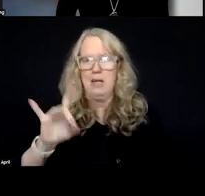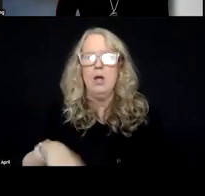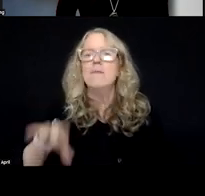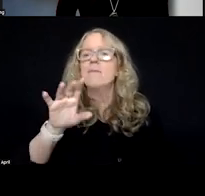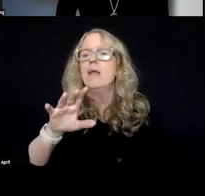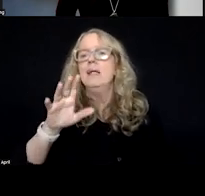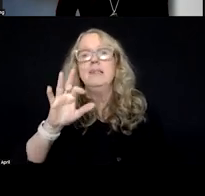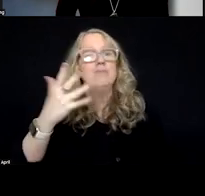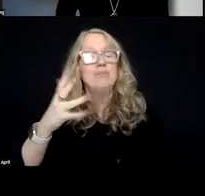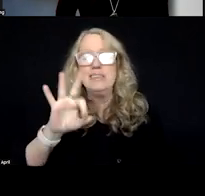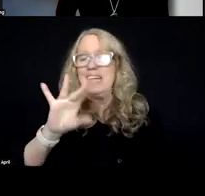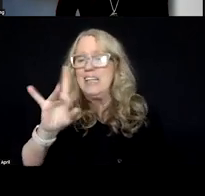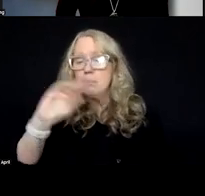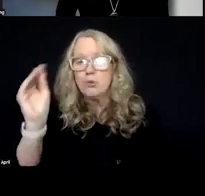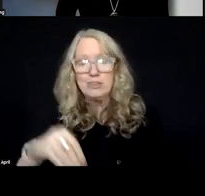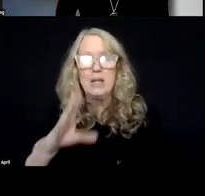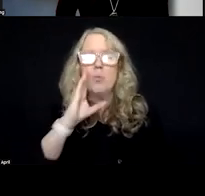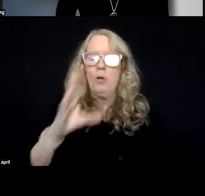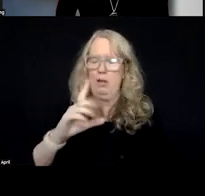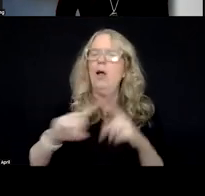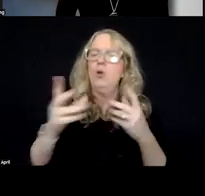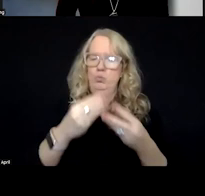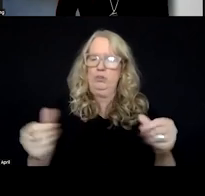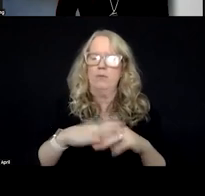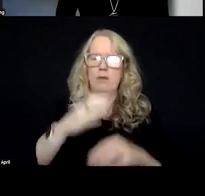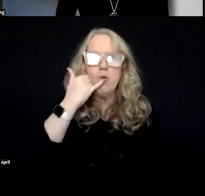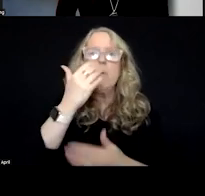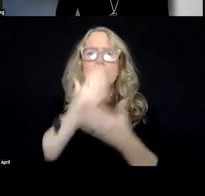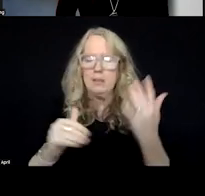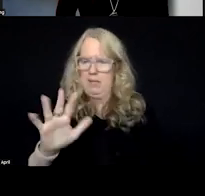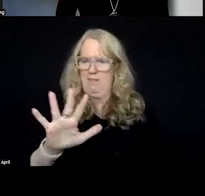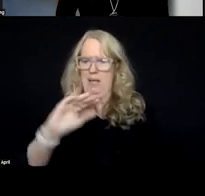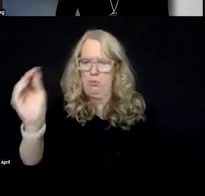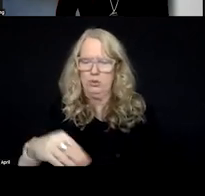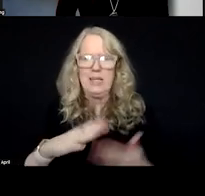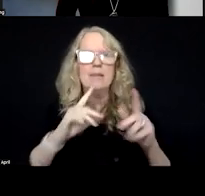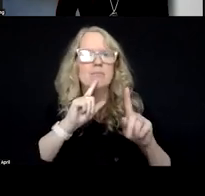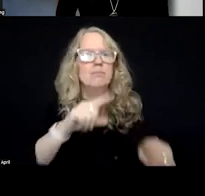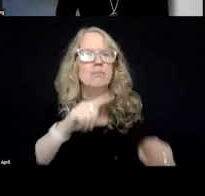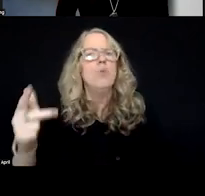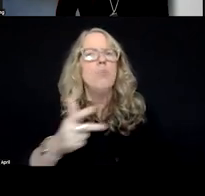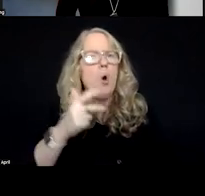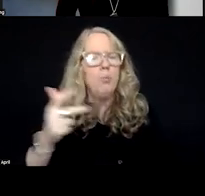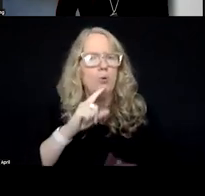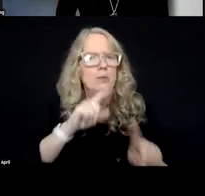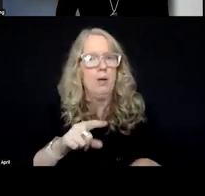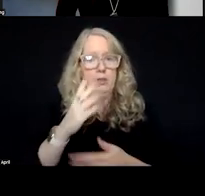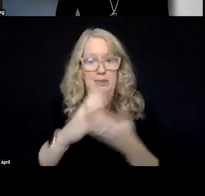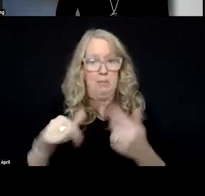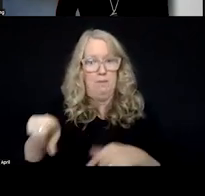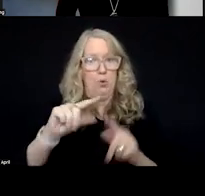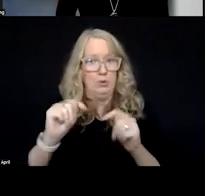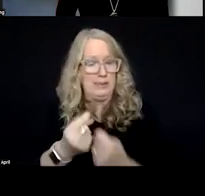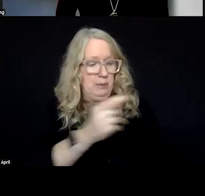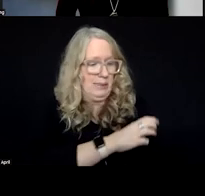are resolved on the phone, but about 5% need a mobile response. And we want to make sure that those clinical teams that are going out are